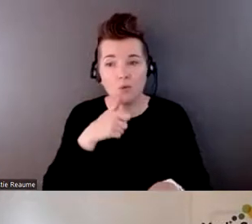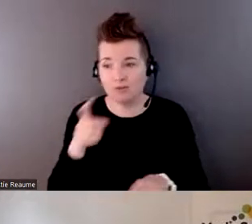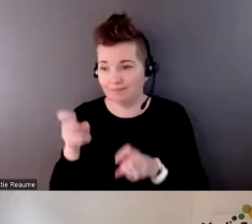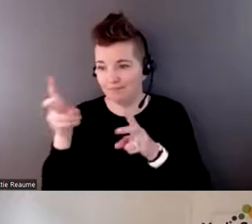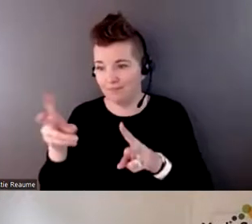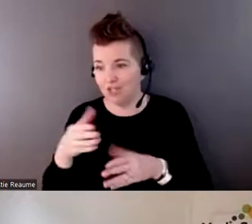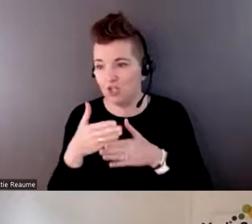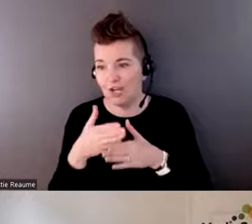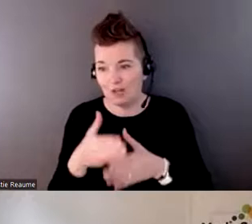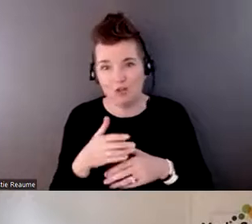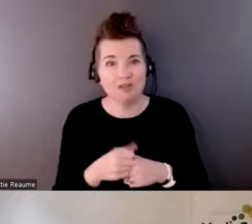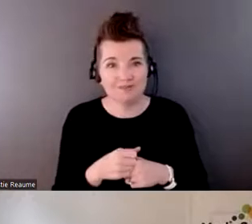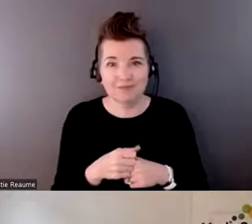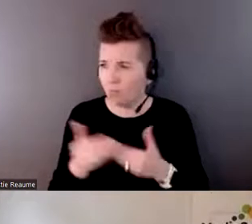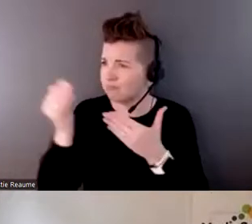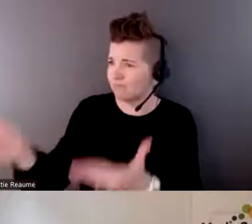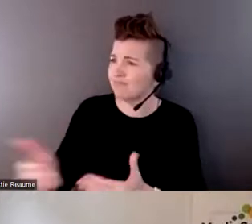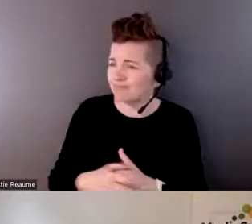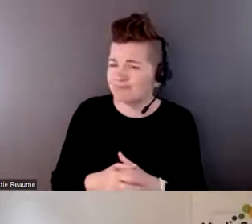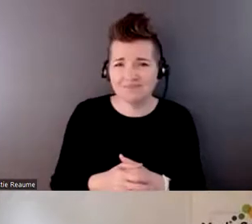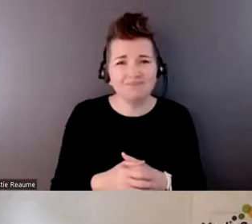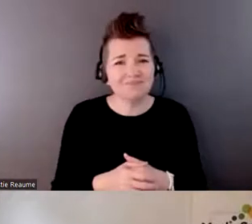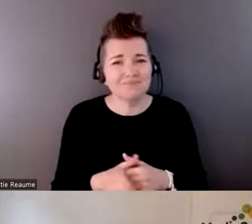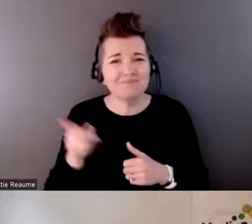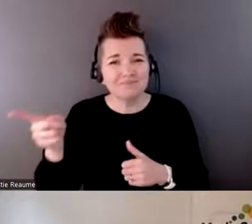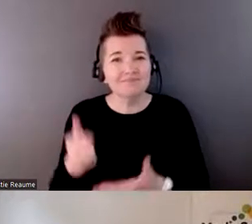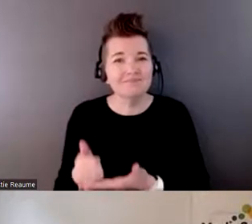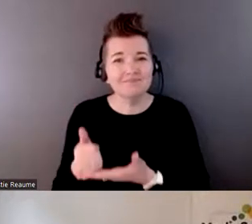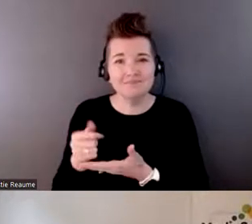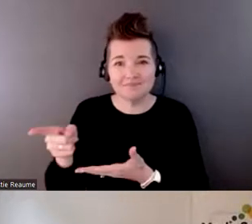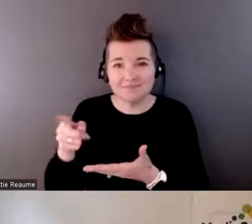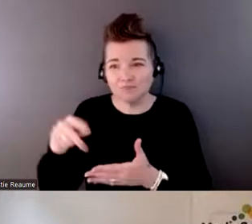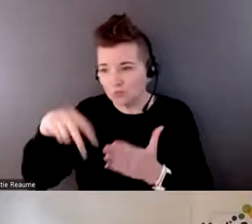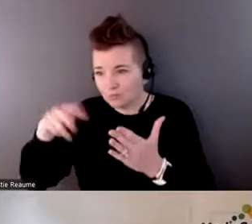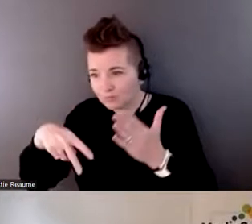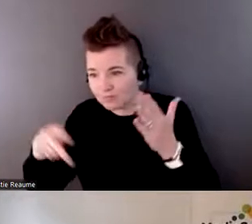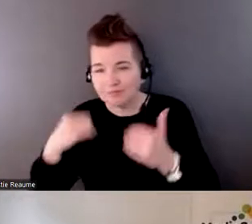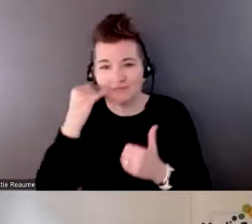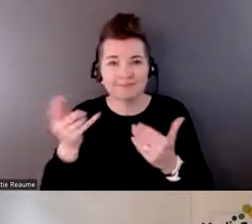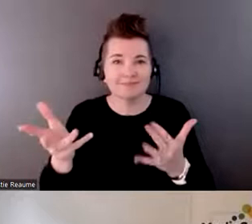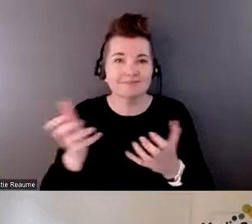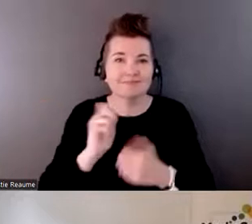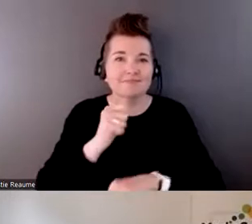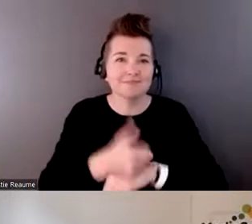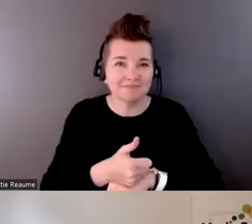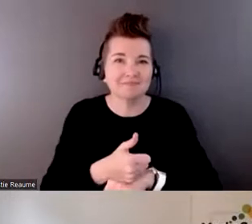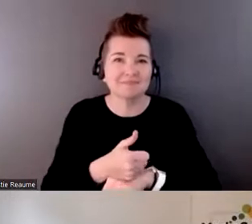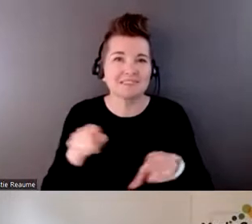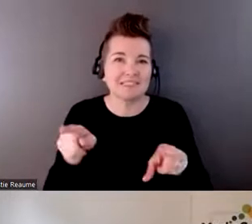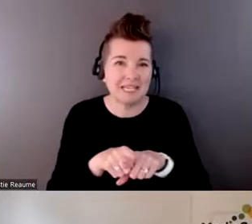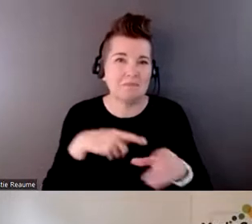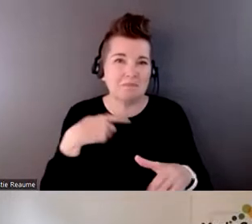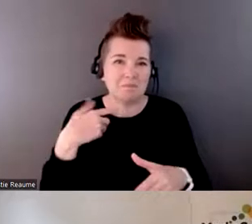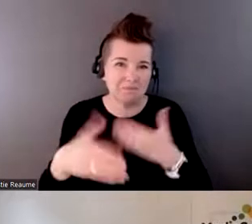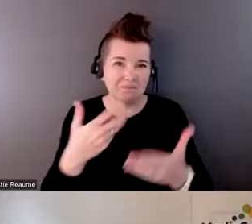find out more about what's, what they need to keep in mind if they're hoping to put something together like this. And then we've been talking for a while. I'm